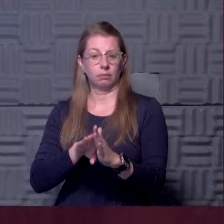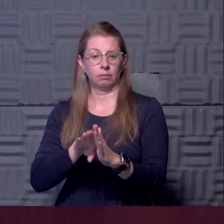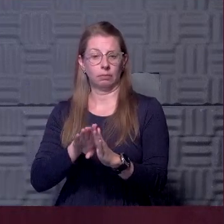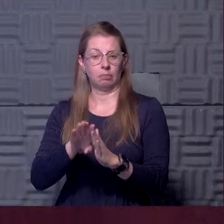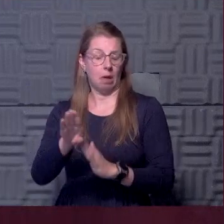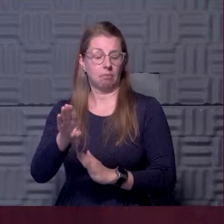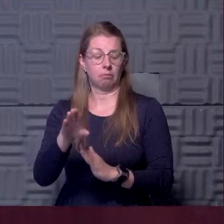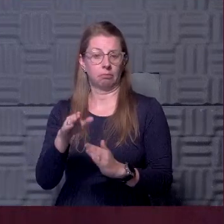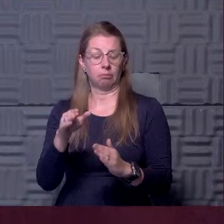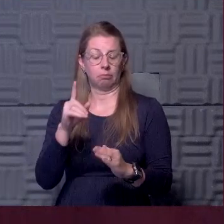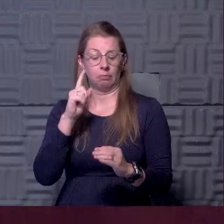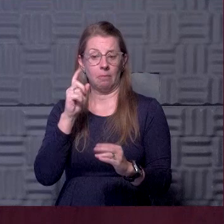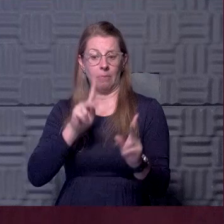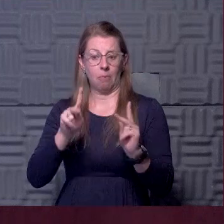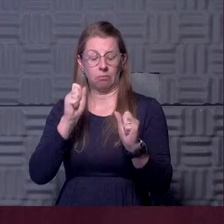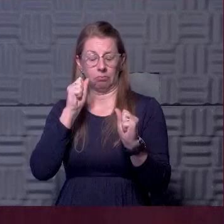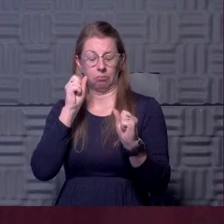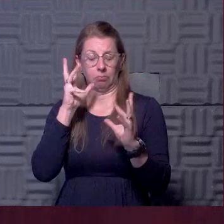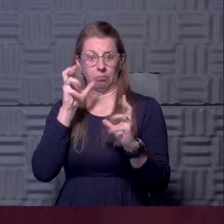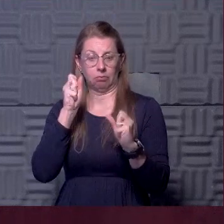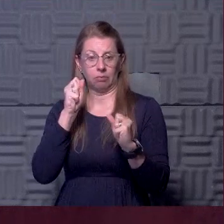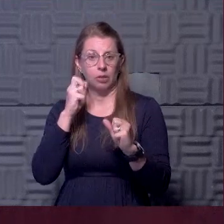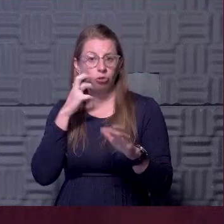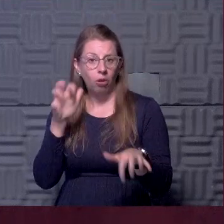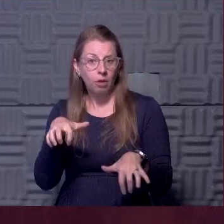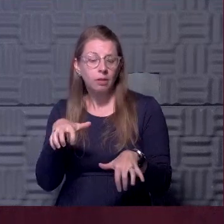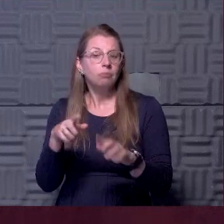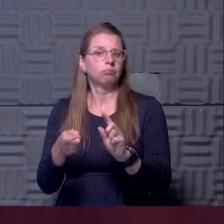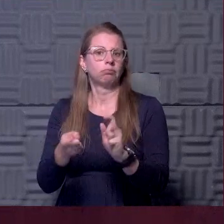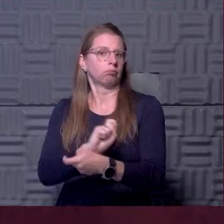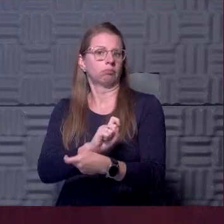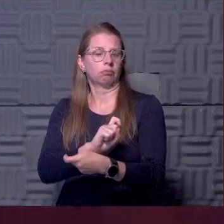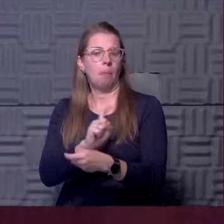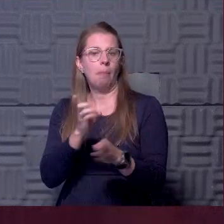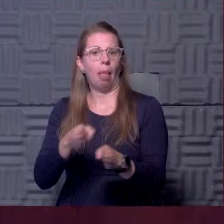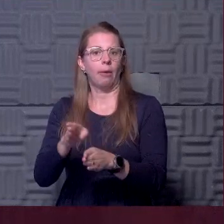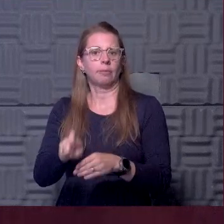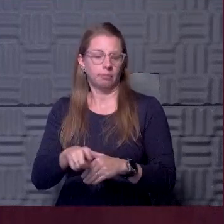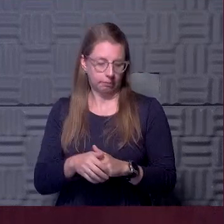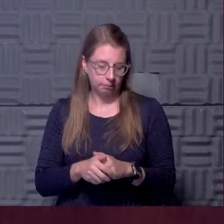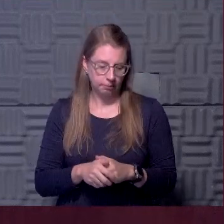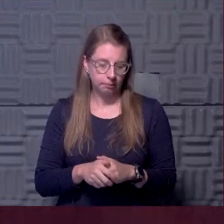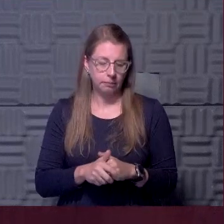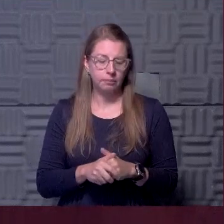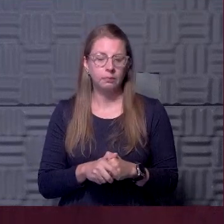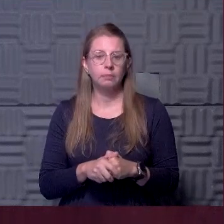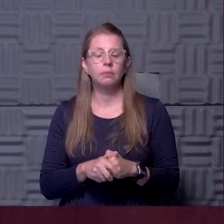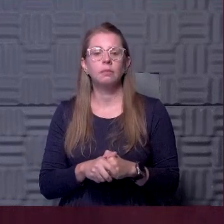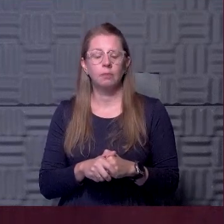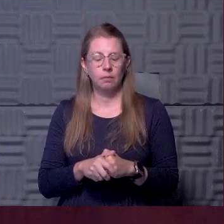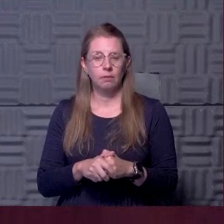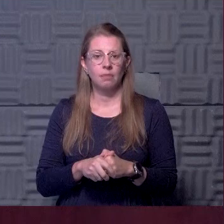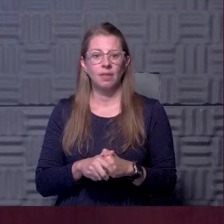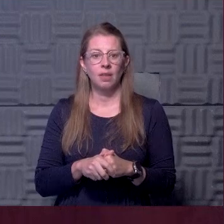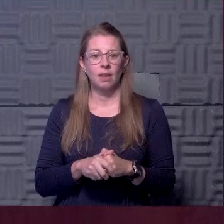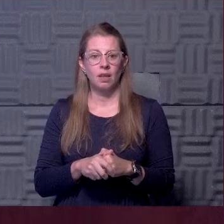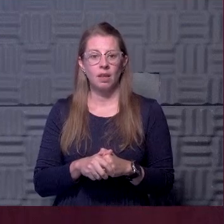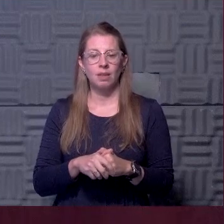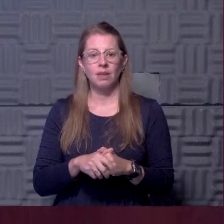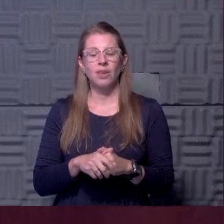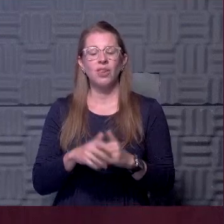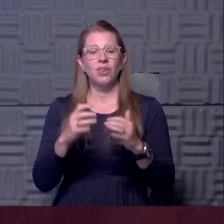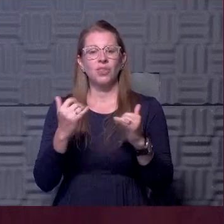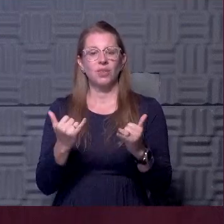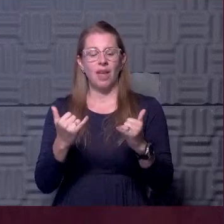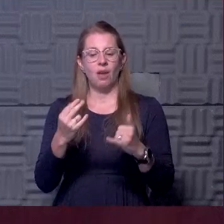I think pretty alarming to the folks there and so pretty rapidly they had to make a change and go from a hybrid model